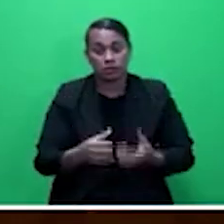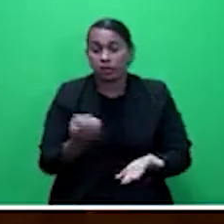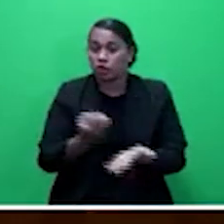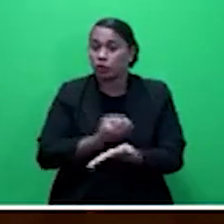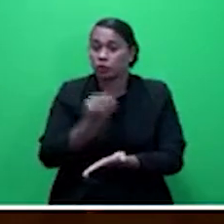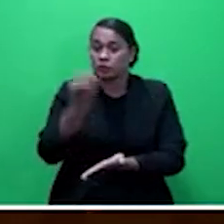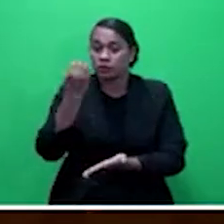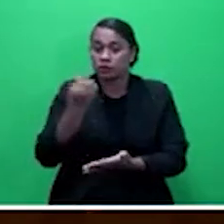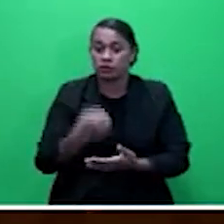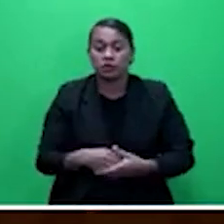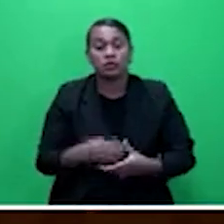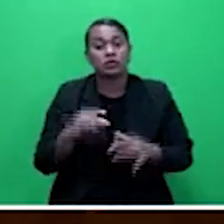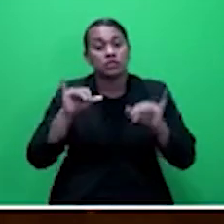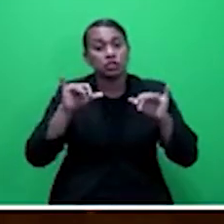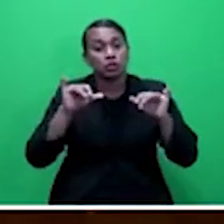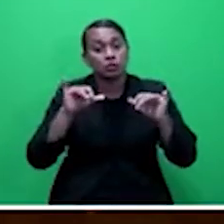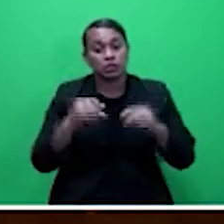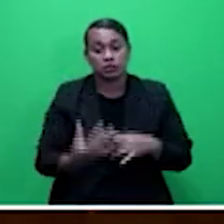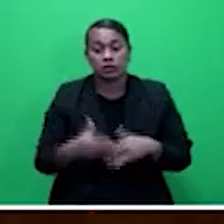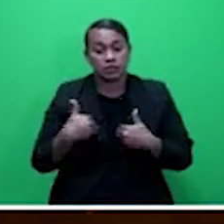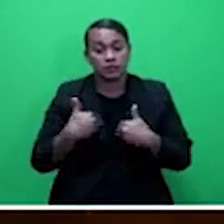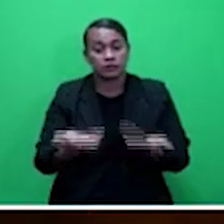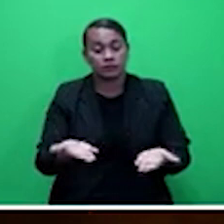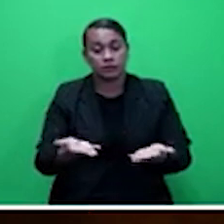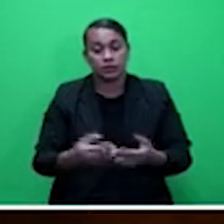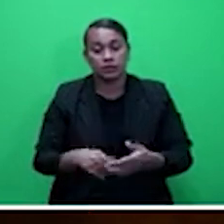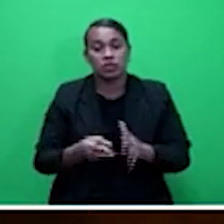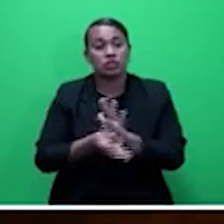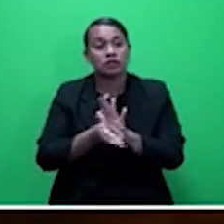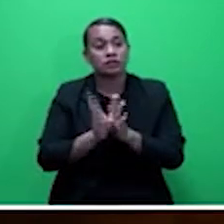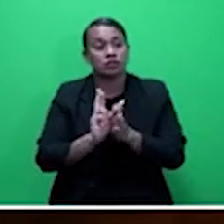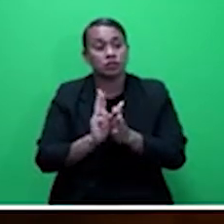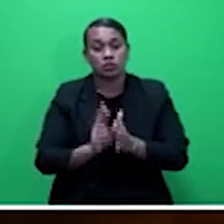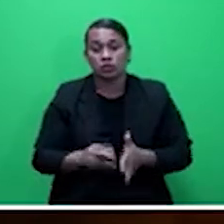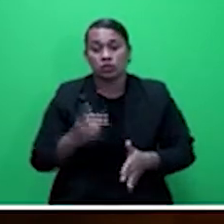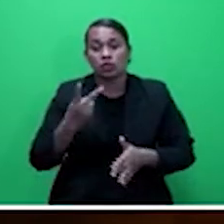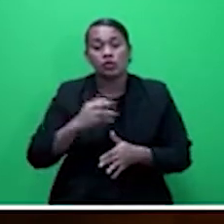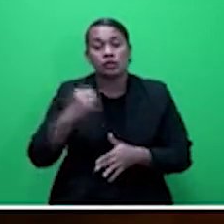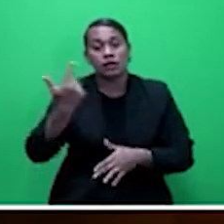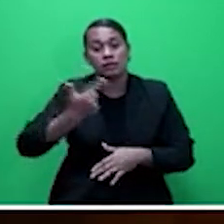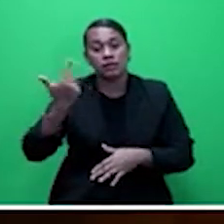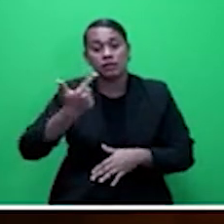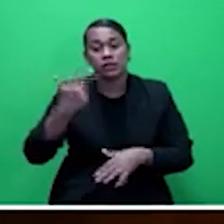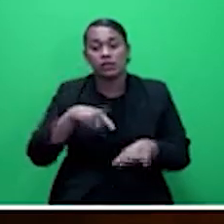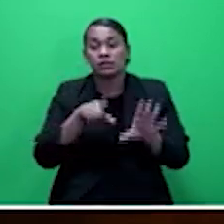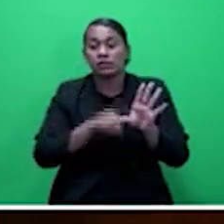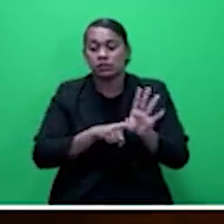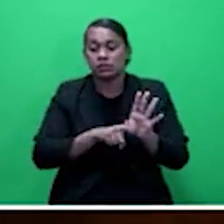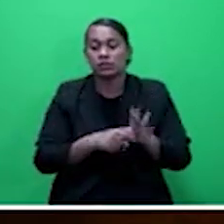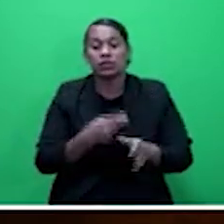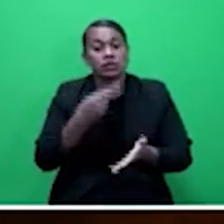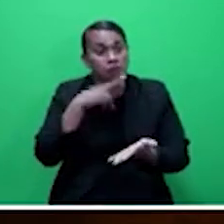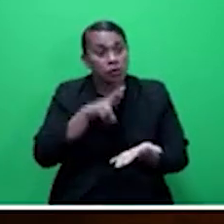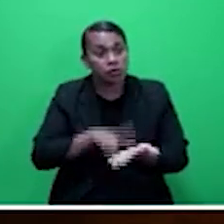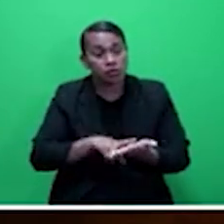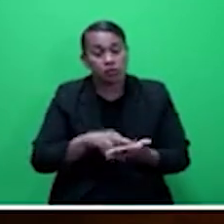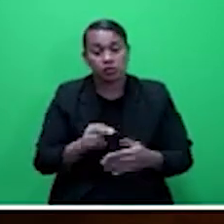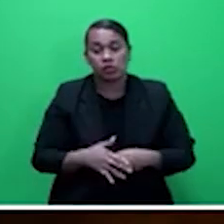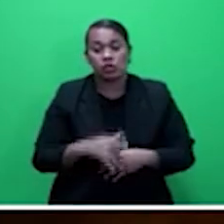review of the 2017 Annual Report of Fiji Insurance Annual Report on 4th April 2019.